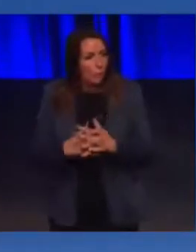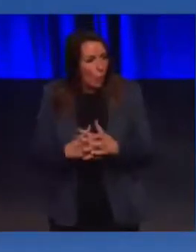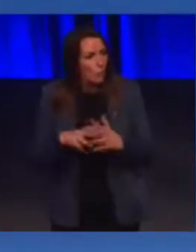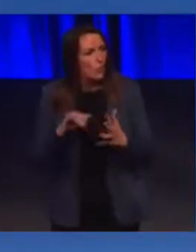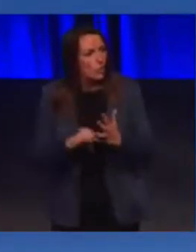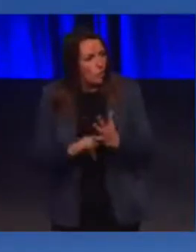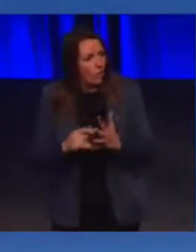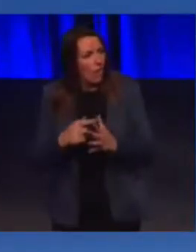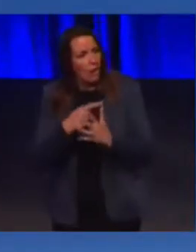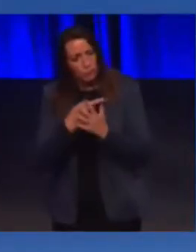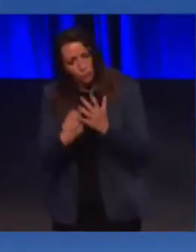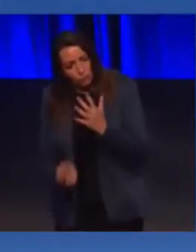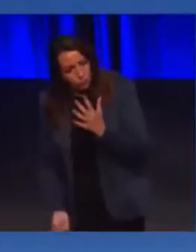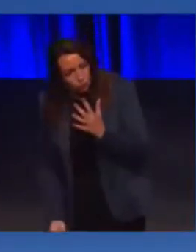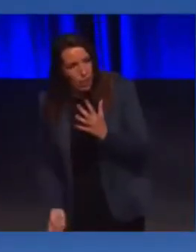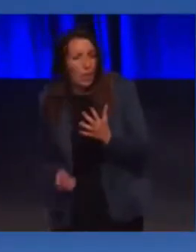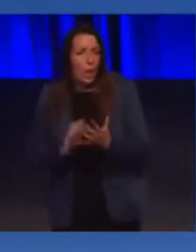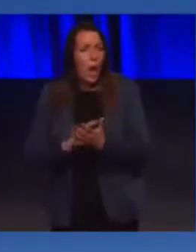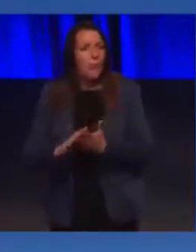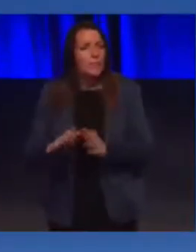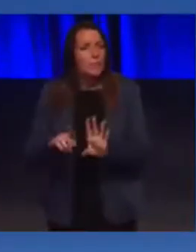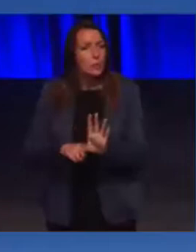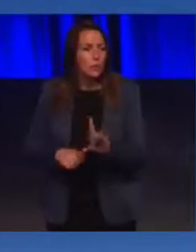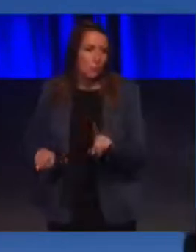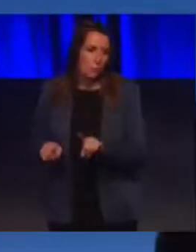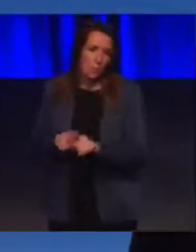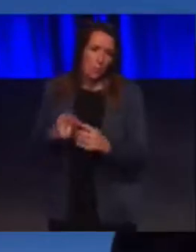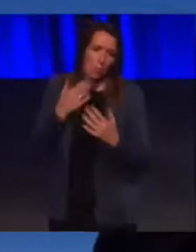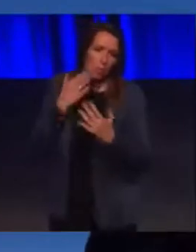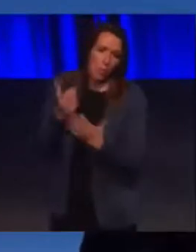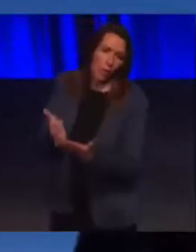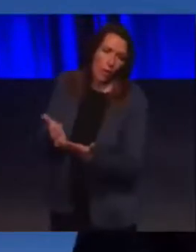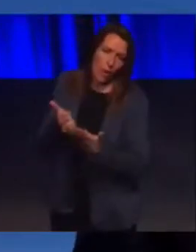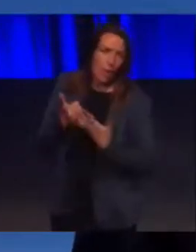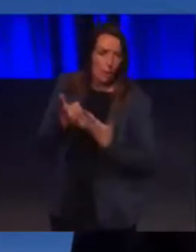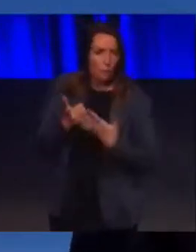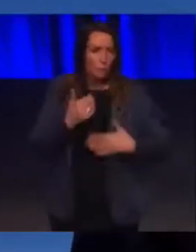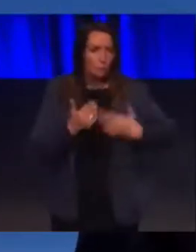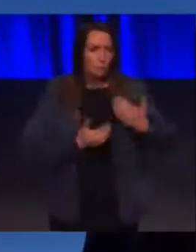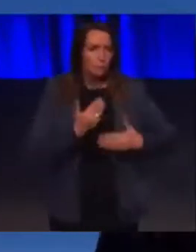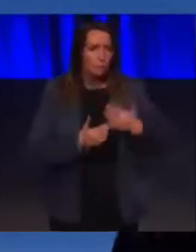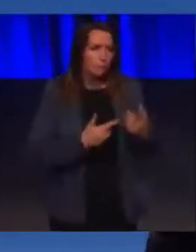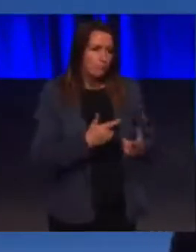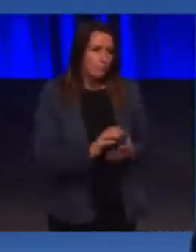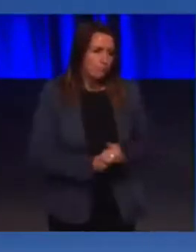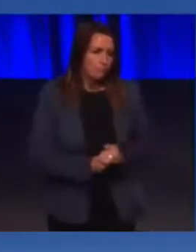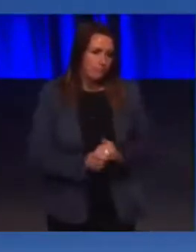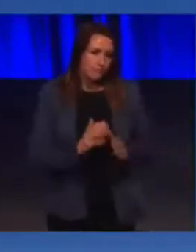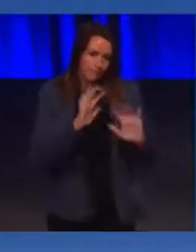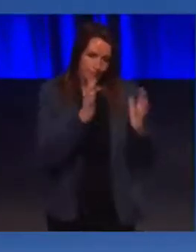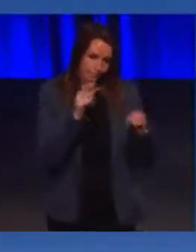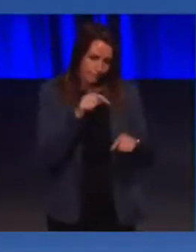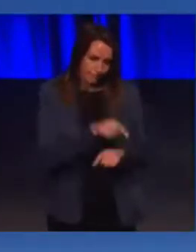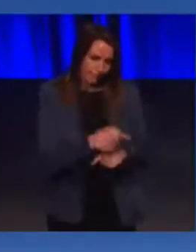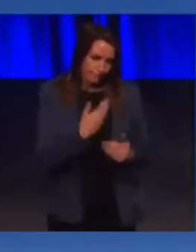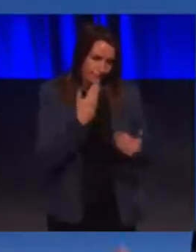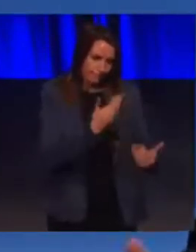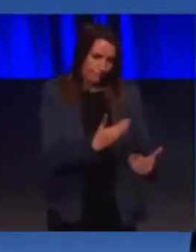Somerville, and to Hamza Youssef for helping me in this regard. Applaudits to these guys, too.